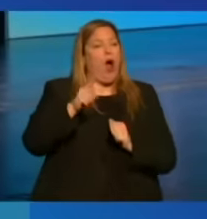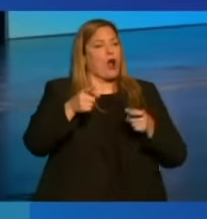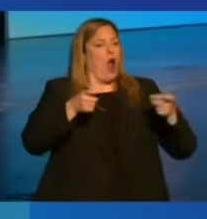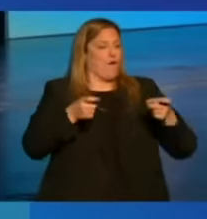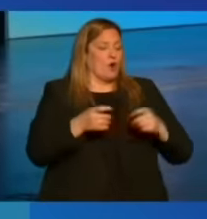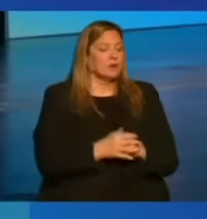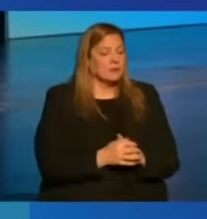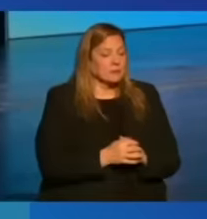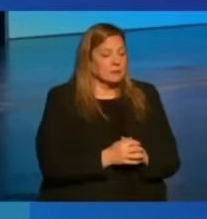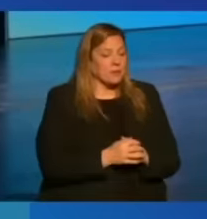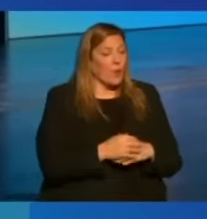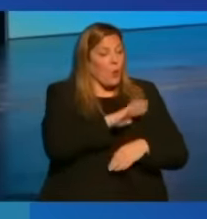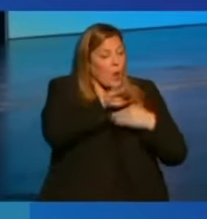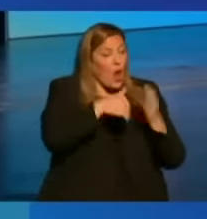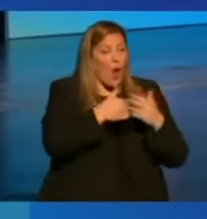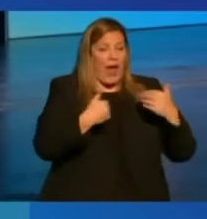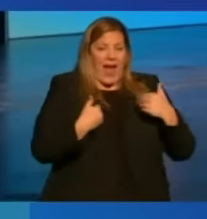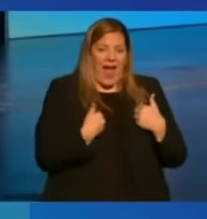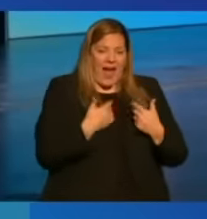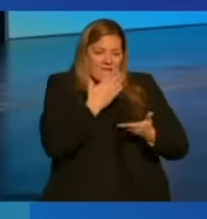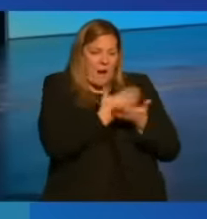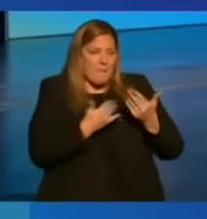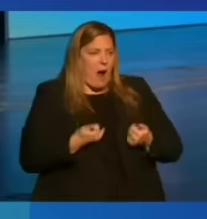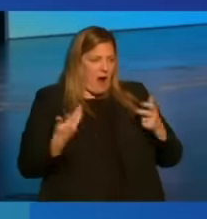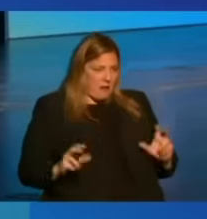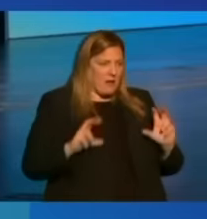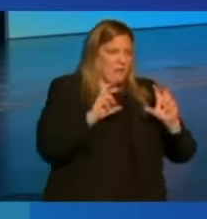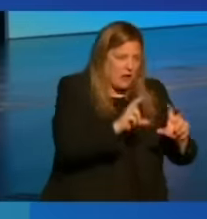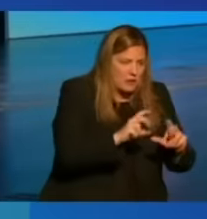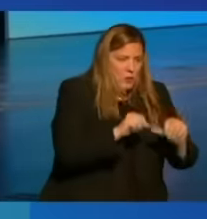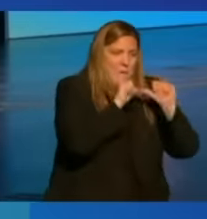Where we all have a stake in maintaining the social order.